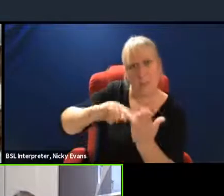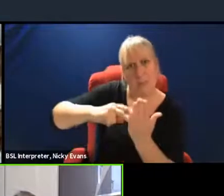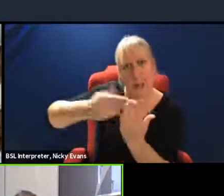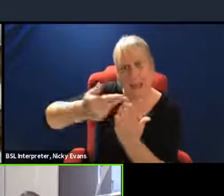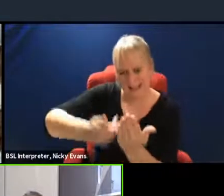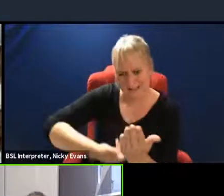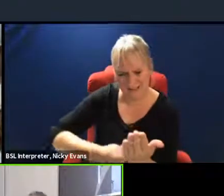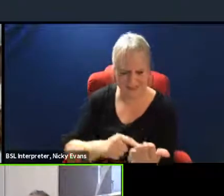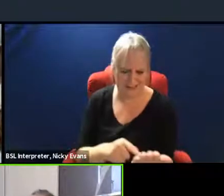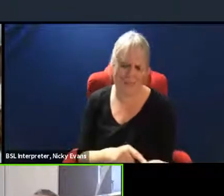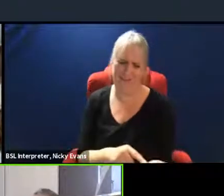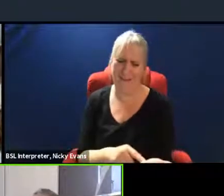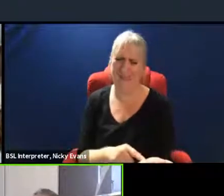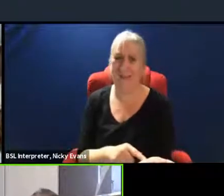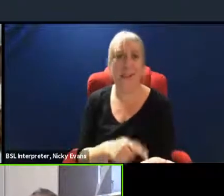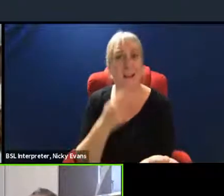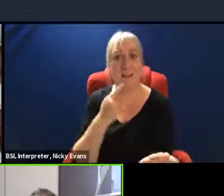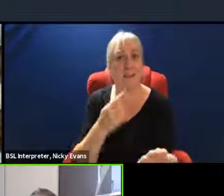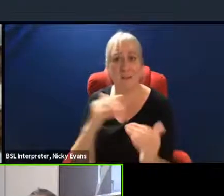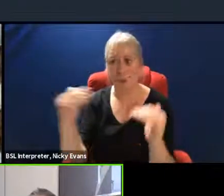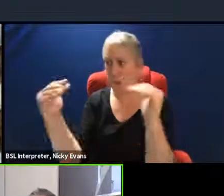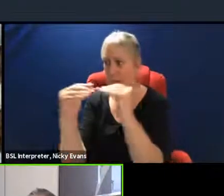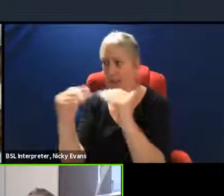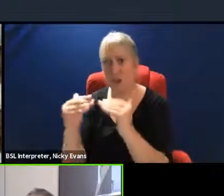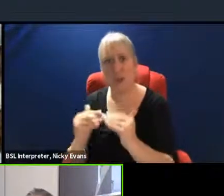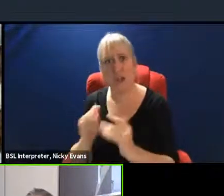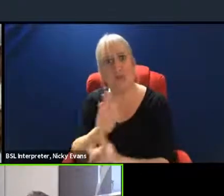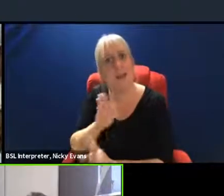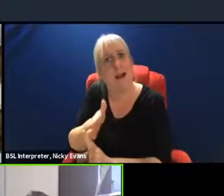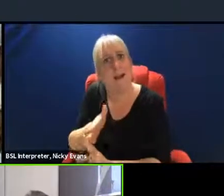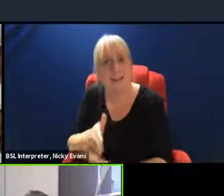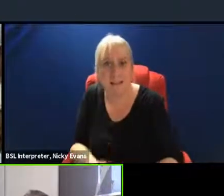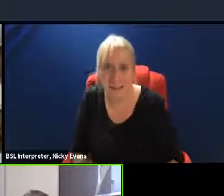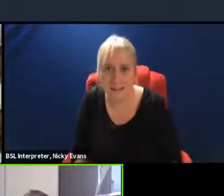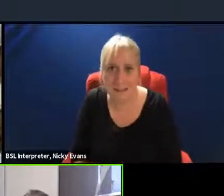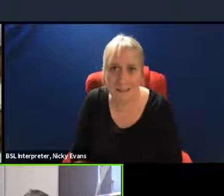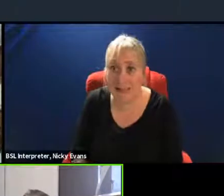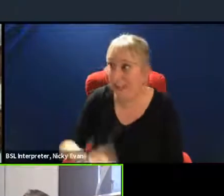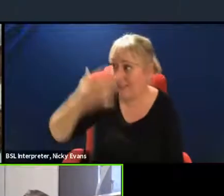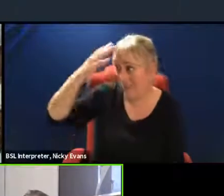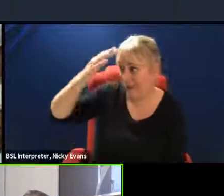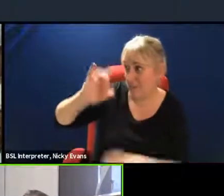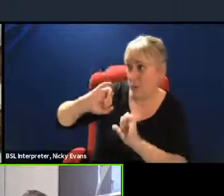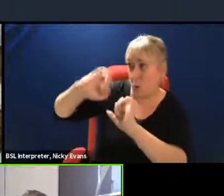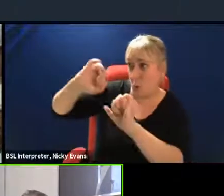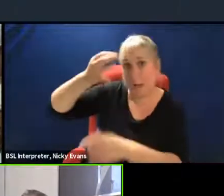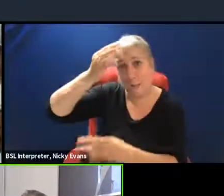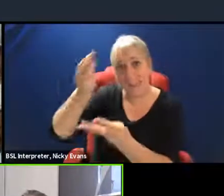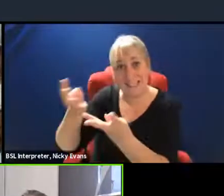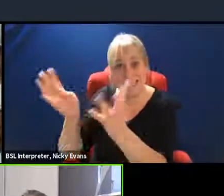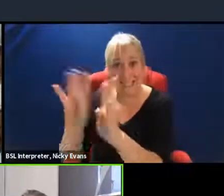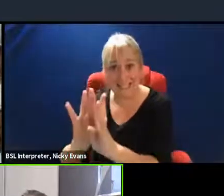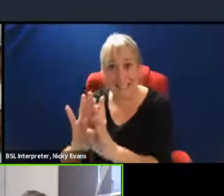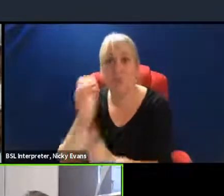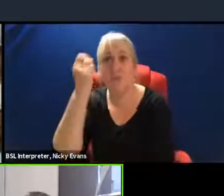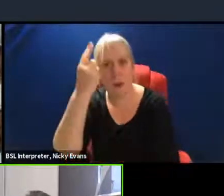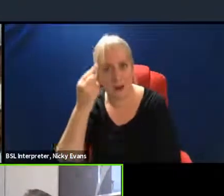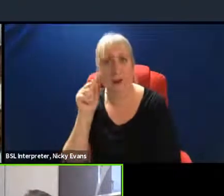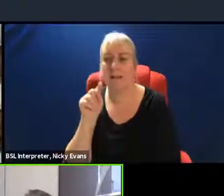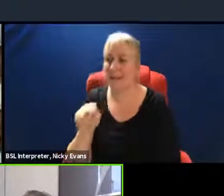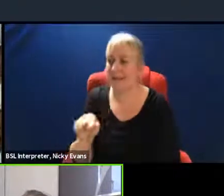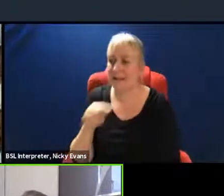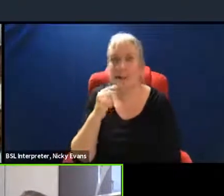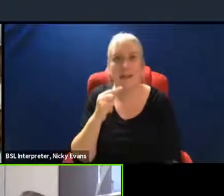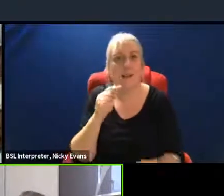don't match the target. Even their own committee on climate change has said that even with the current plans that the government have, that would only reduce one